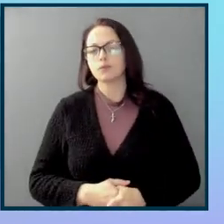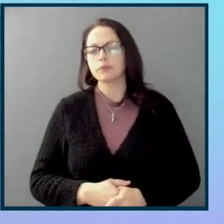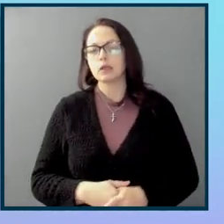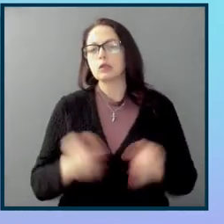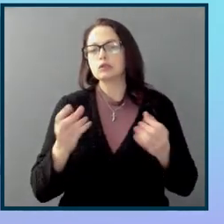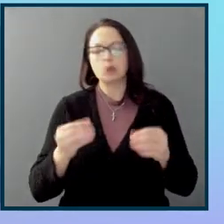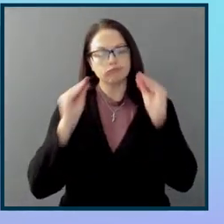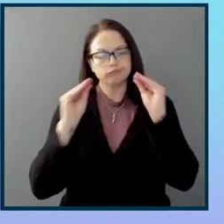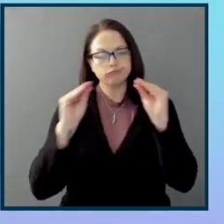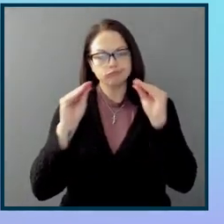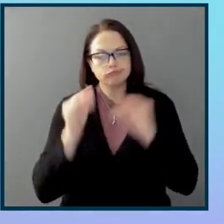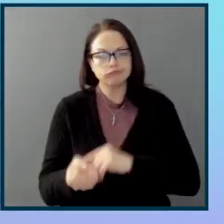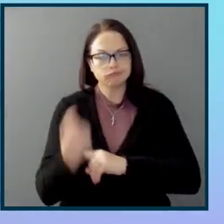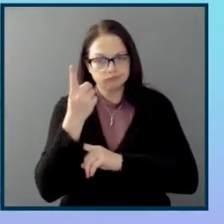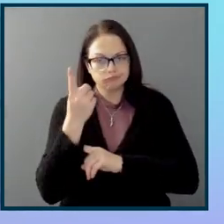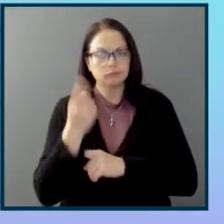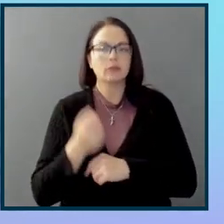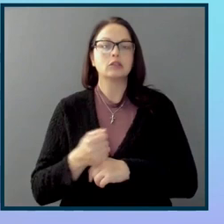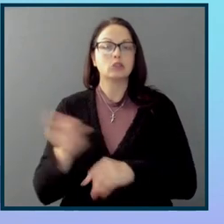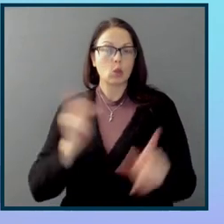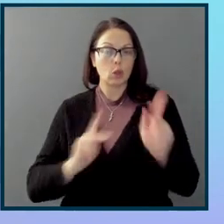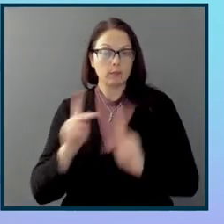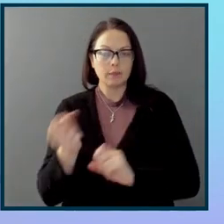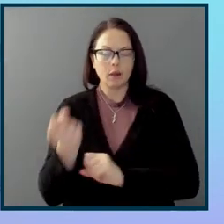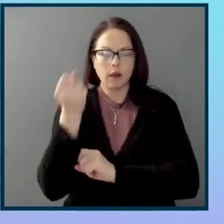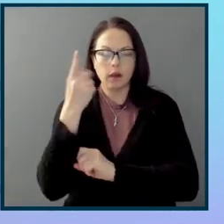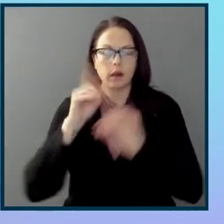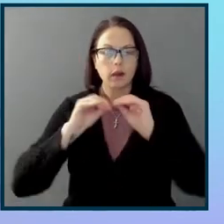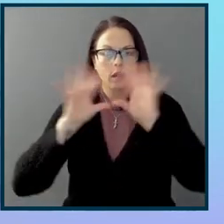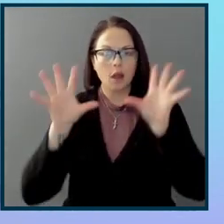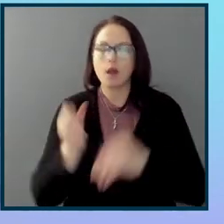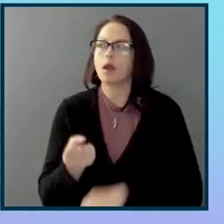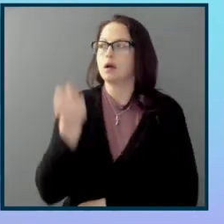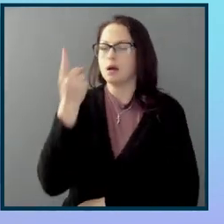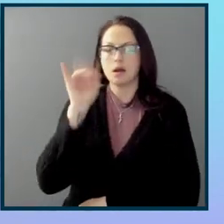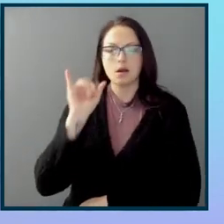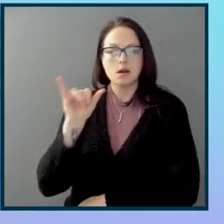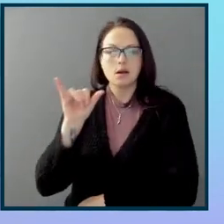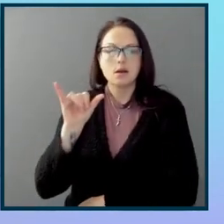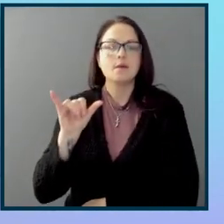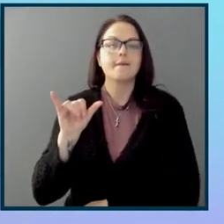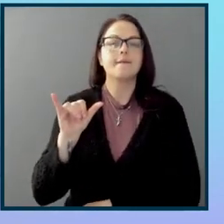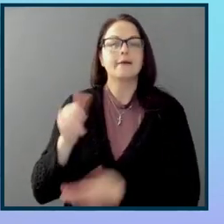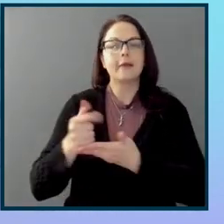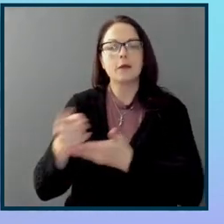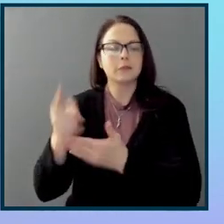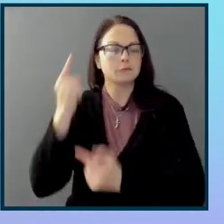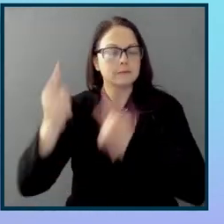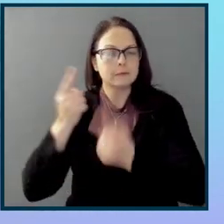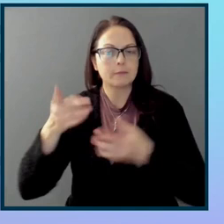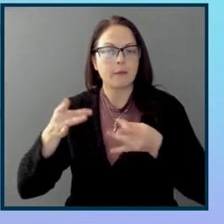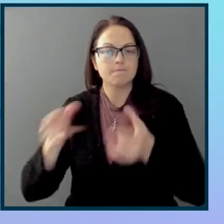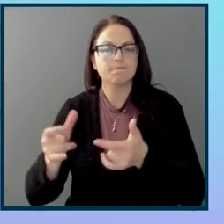understanding opens people's eyes to what's going on and allows them to then start really thinking about the solutions to that. The